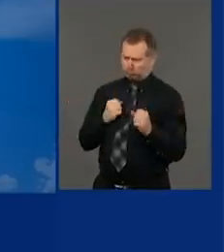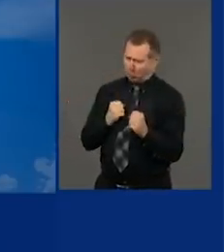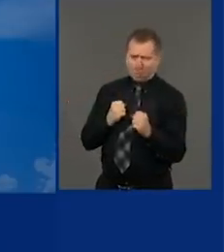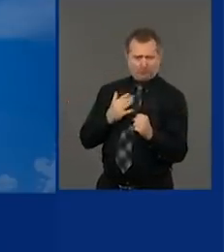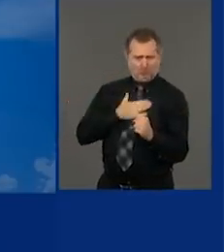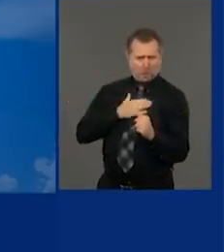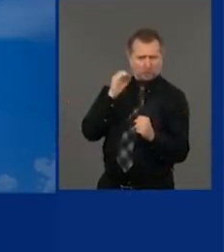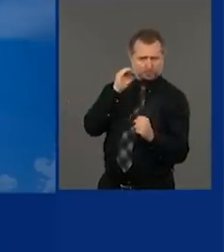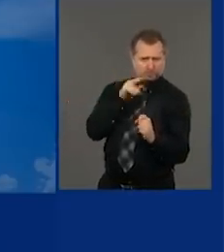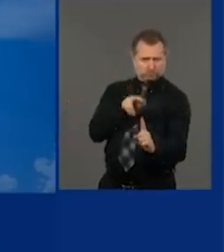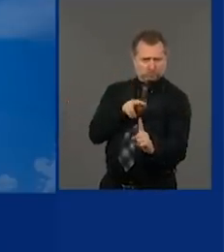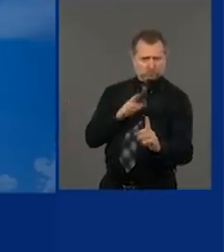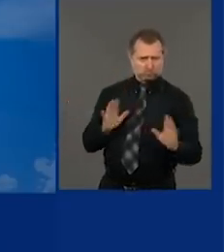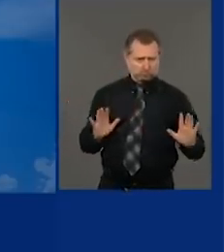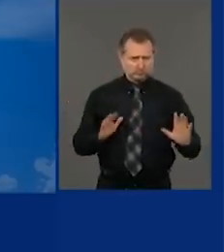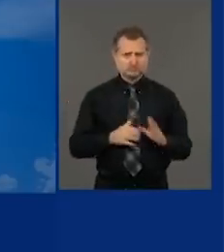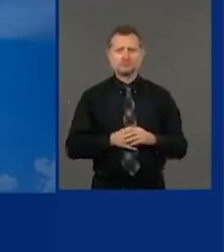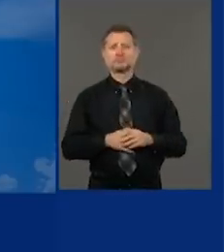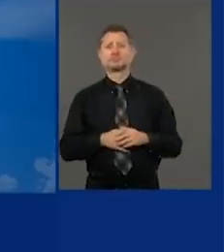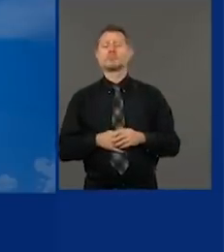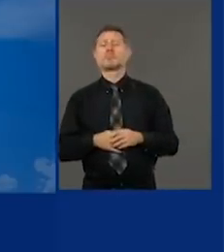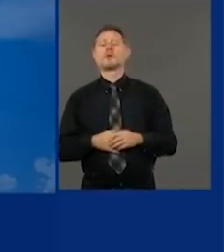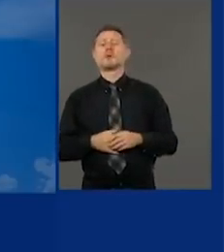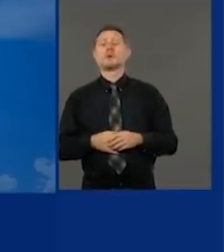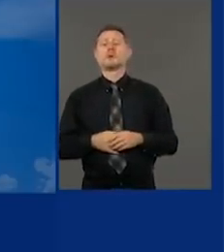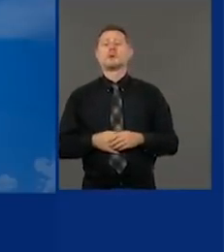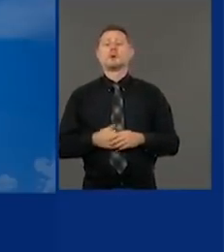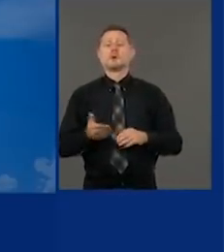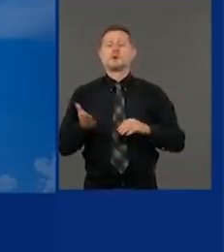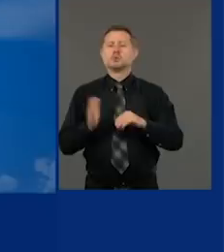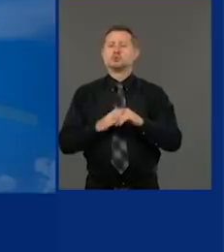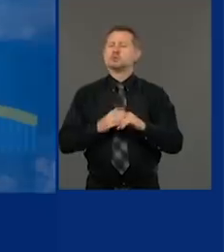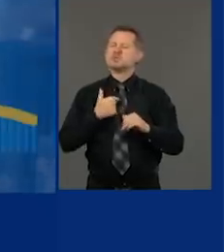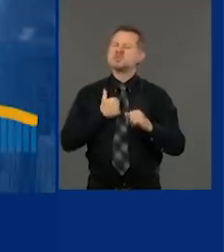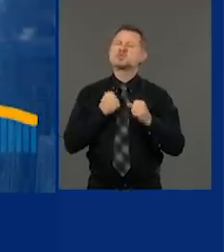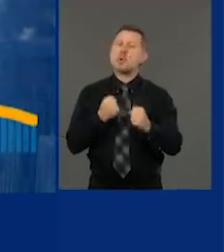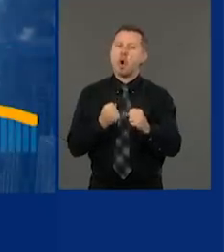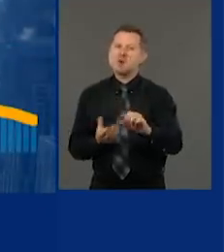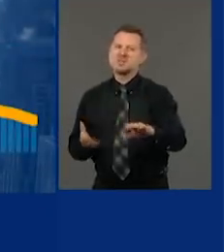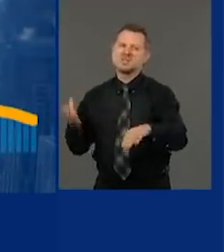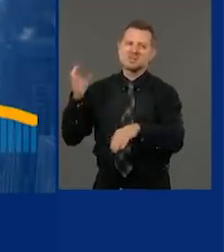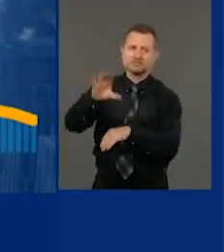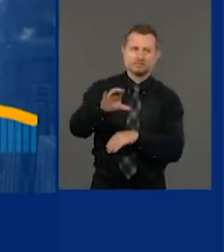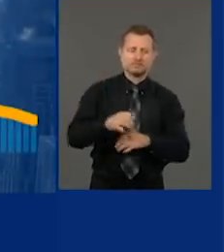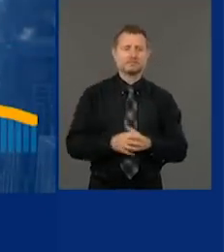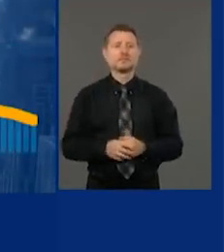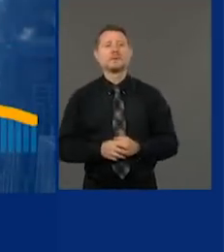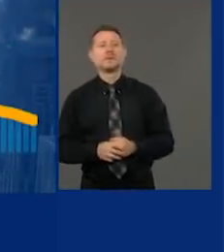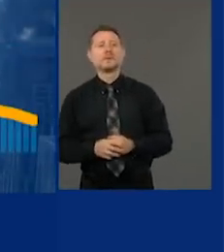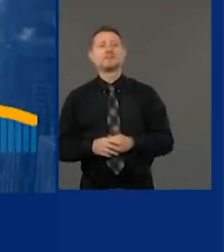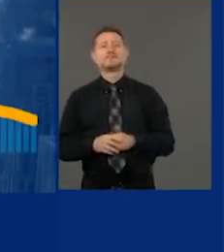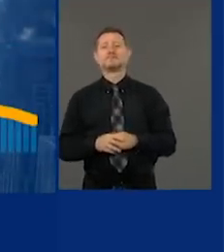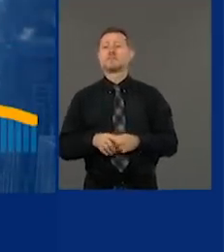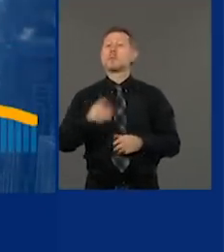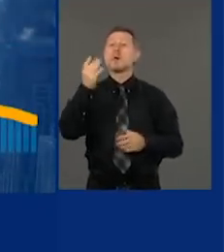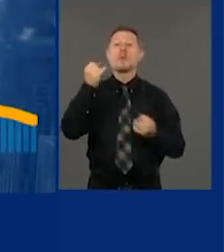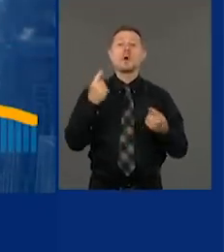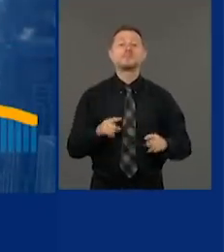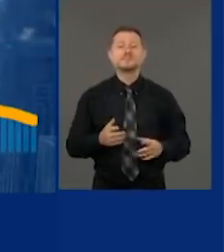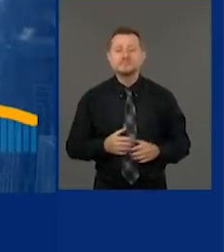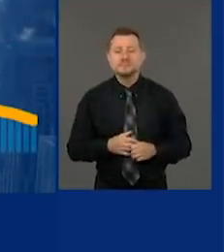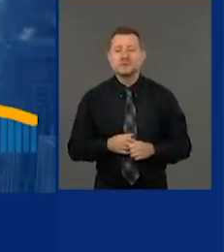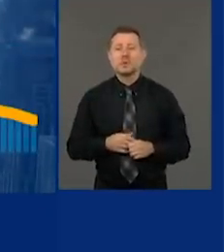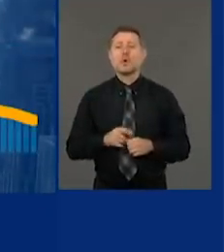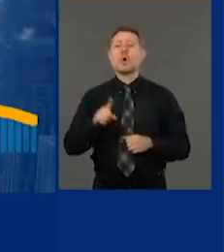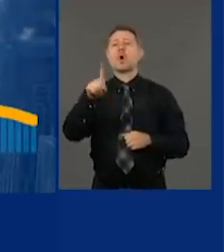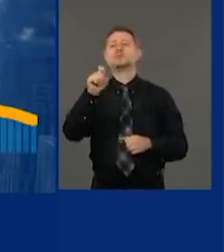Then there's, like, very personal, which is even more personal than just personal. We went through 11 days